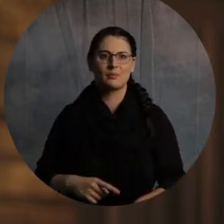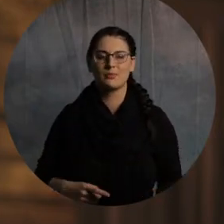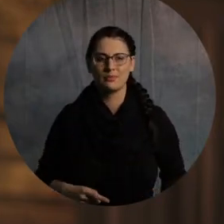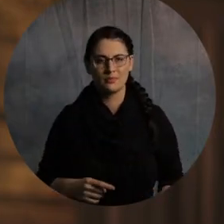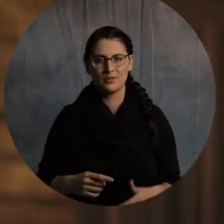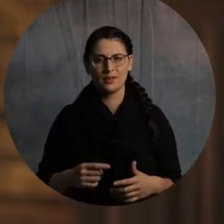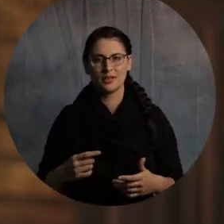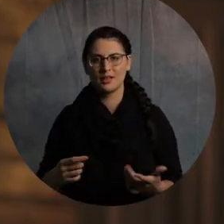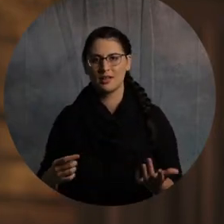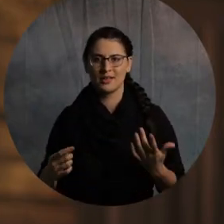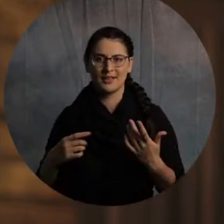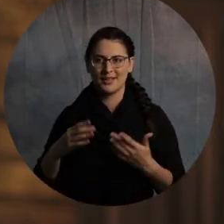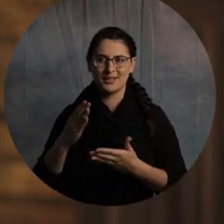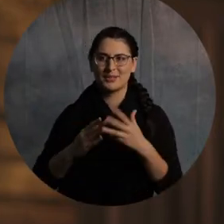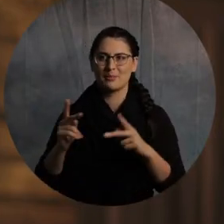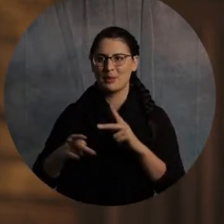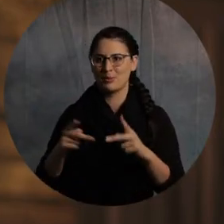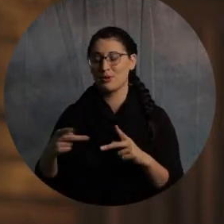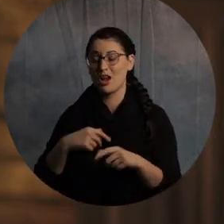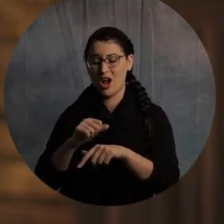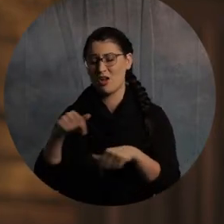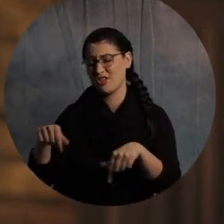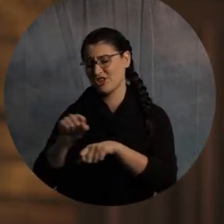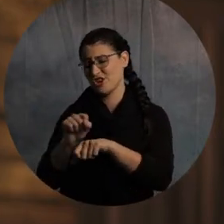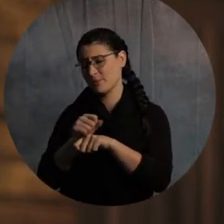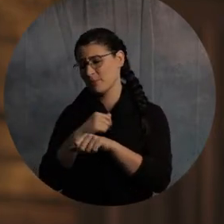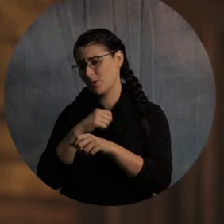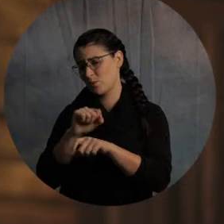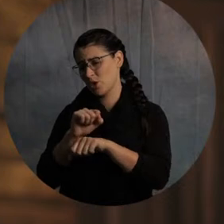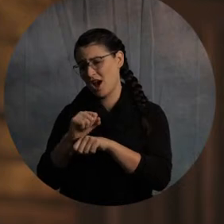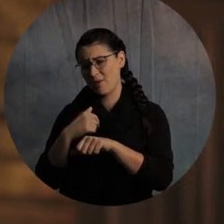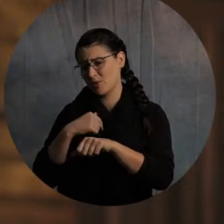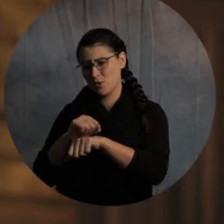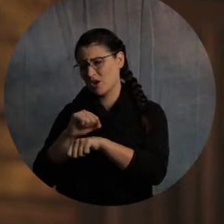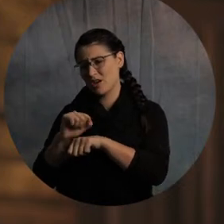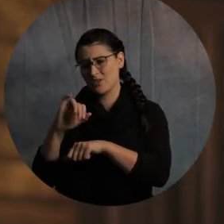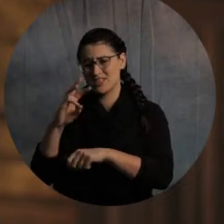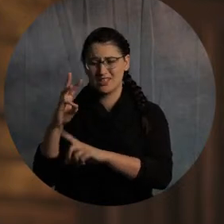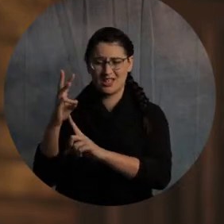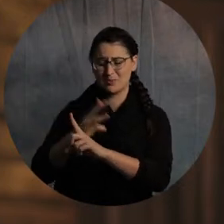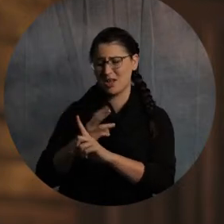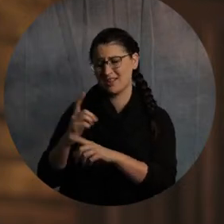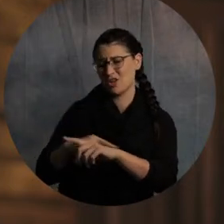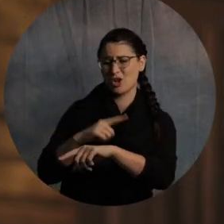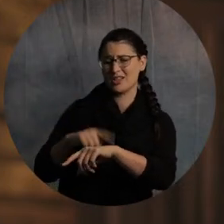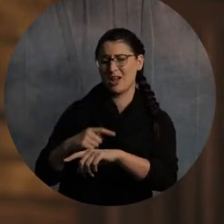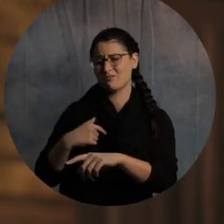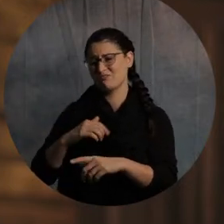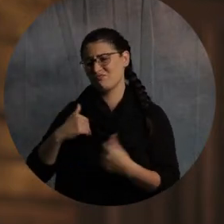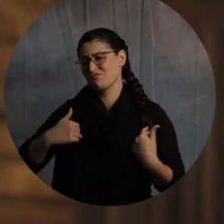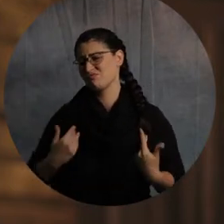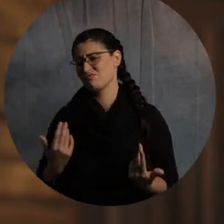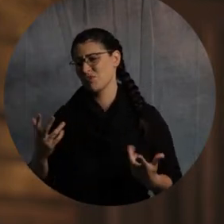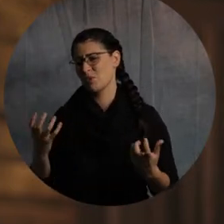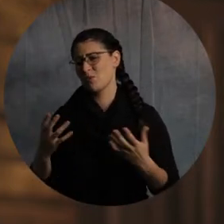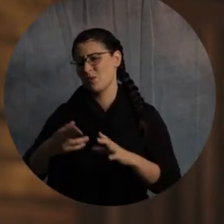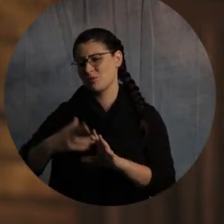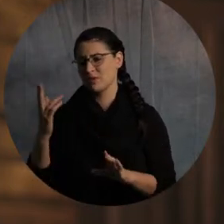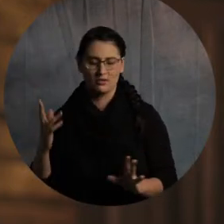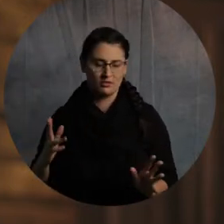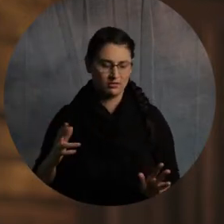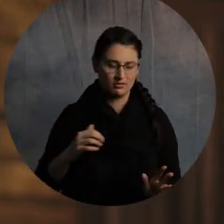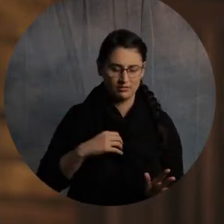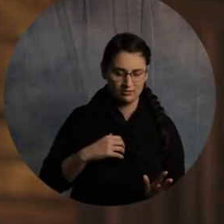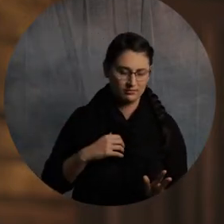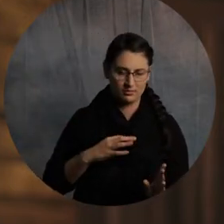I think I'm just tired of it. And you, I mean, like for real, it takes, I mean, that's just, anyway, I don't even have words for that. All right.